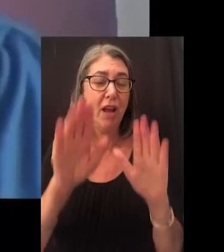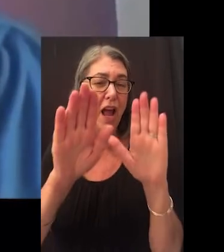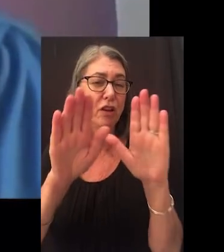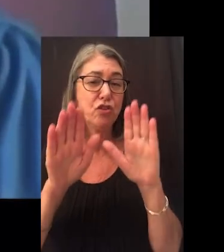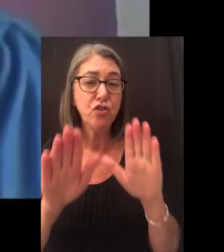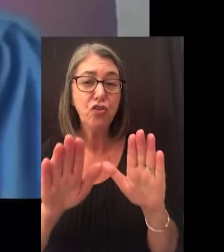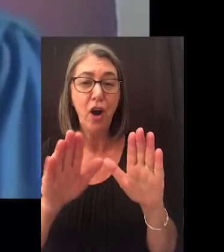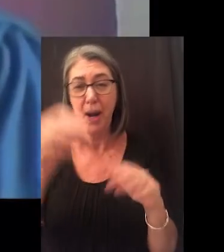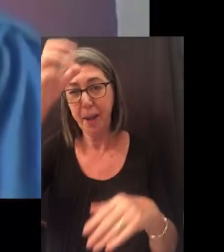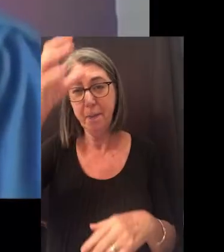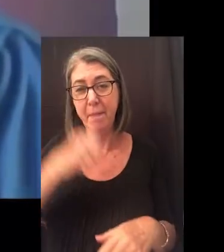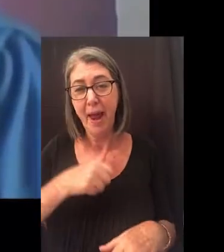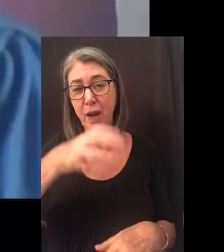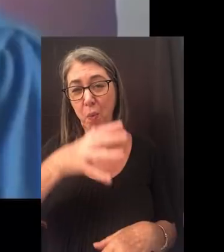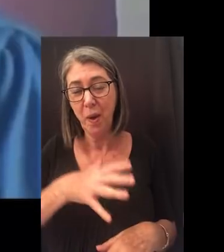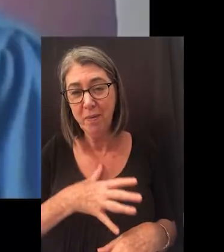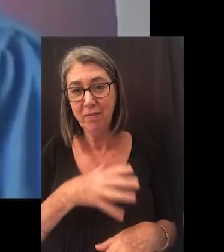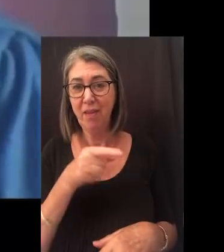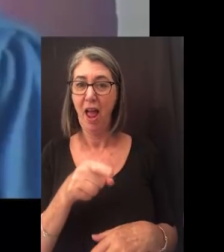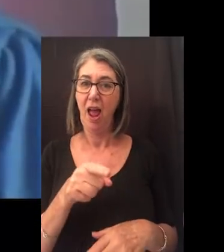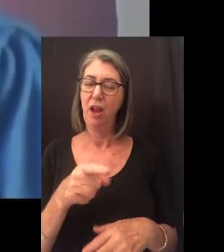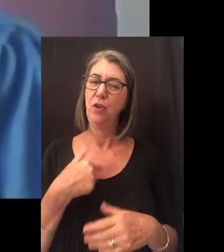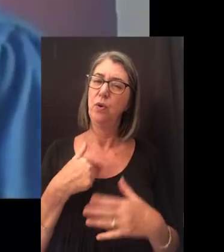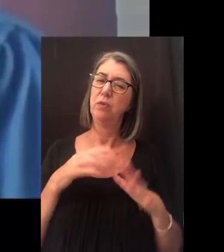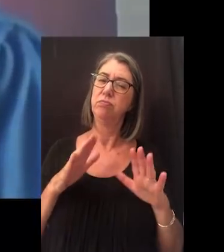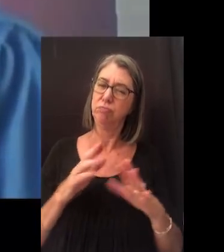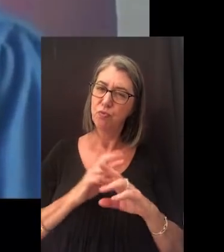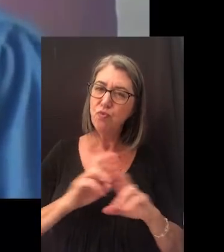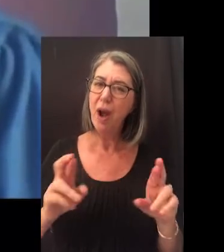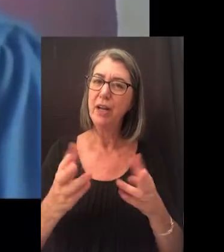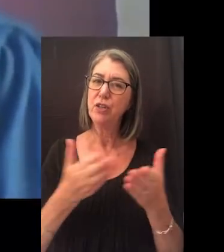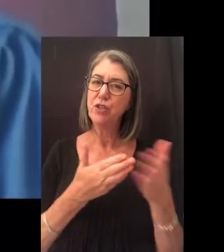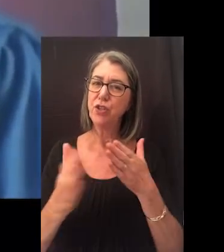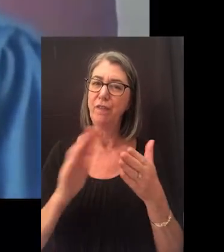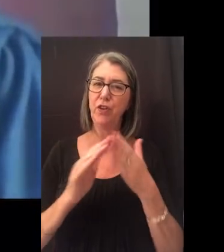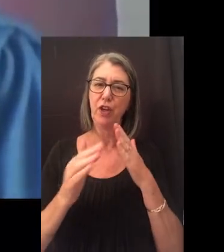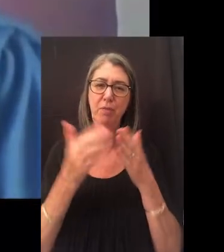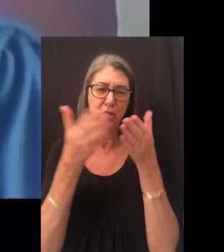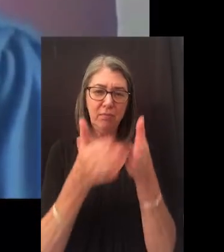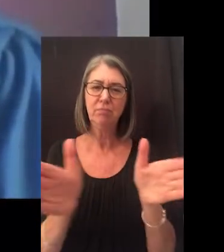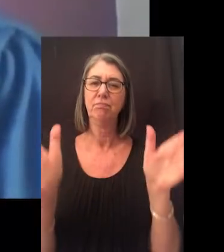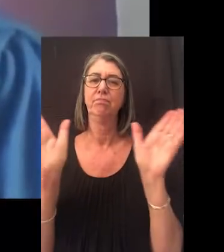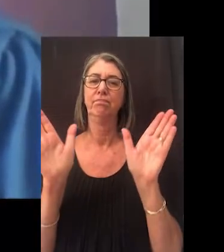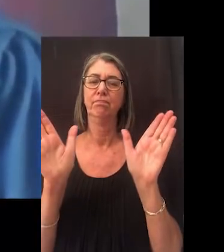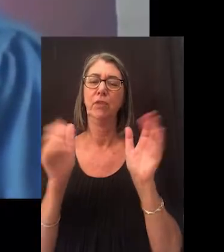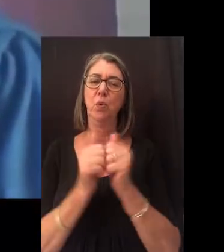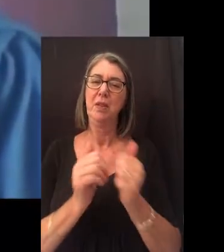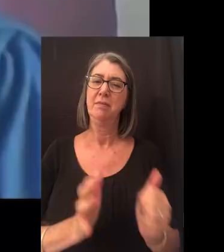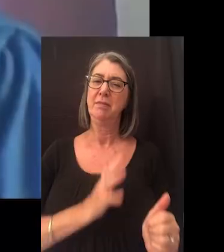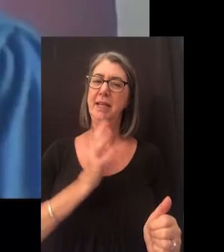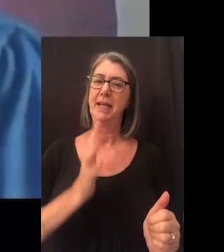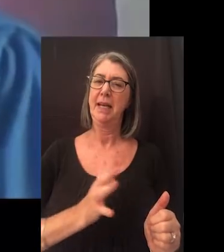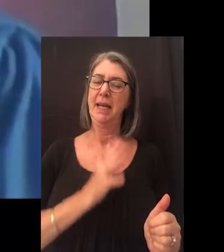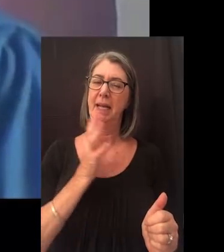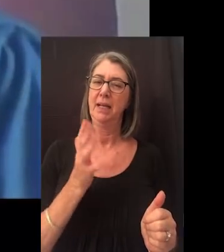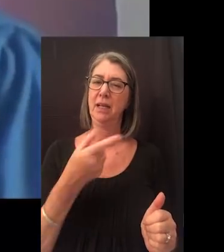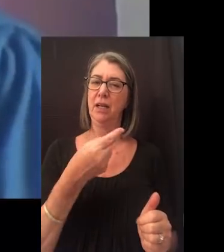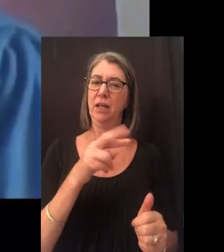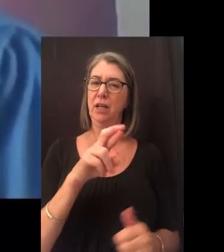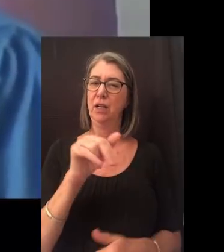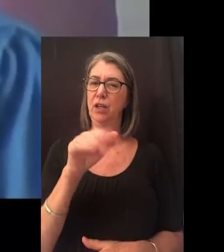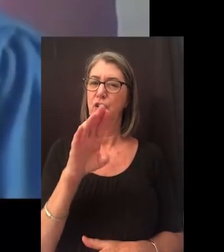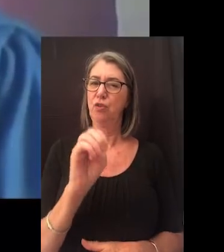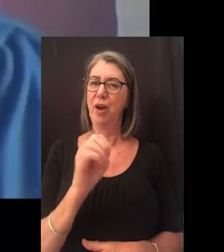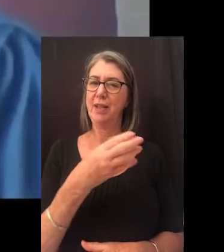journey. You are extraordinary men and women, and you are poised to serve the community at large with